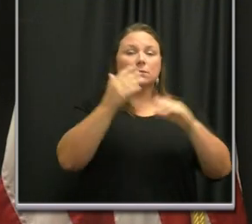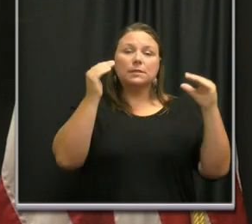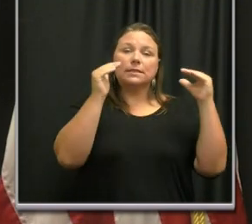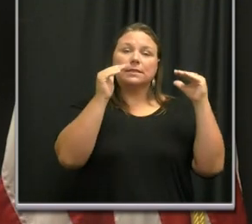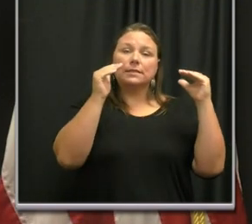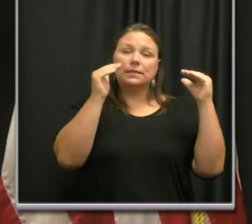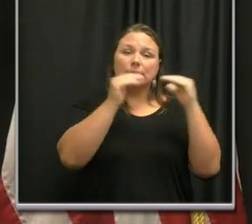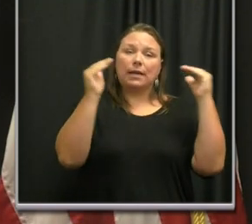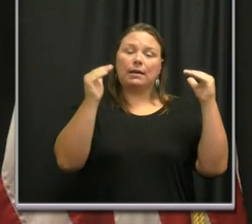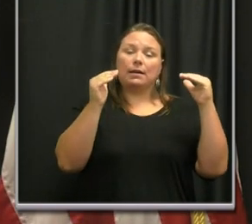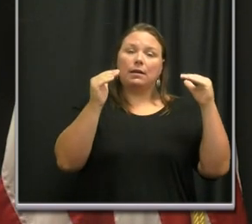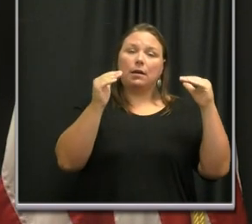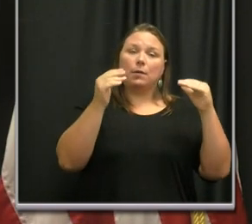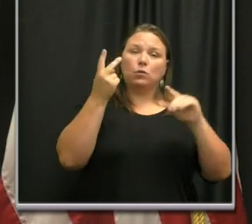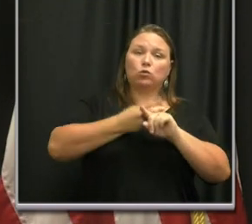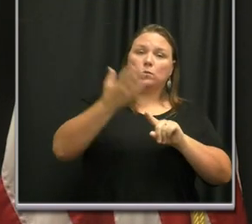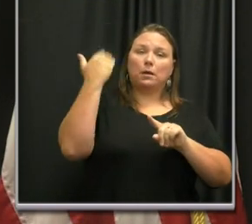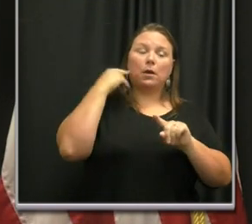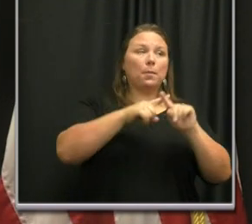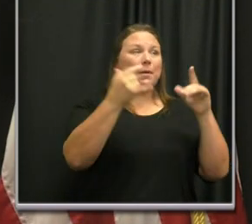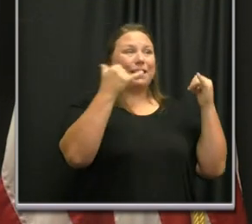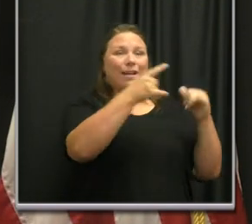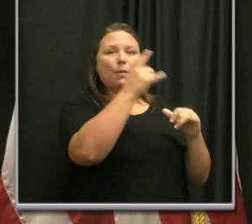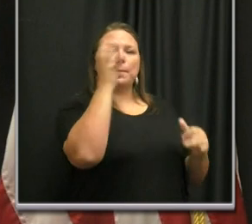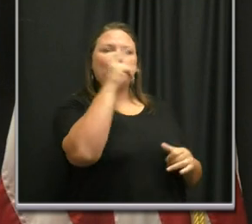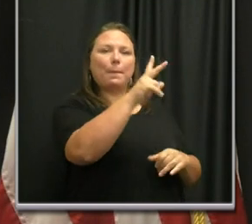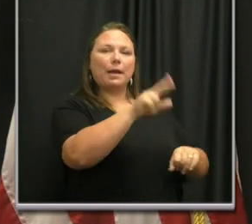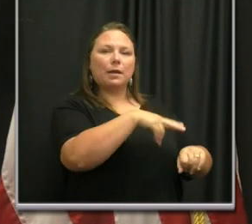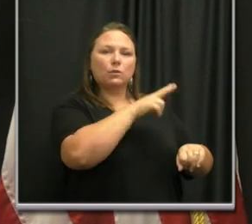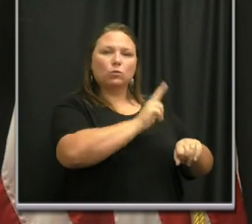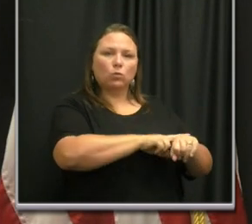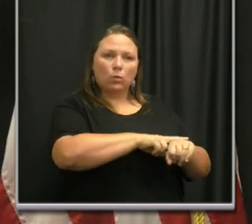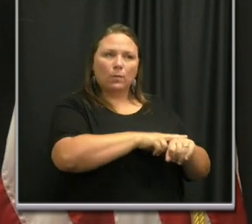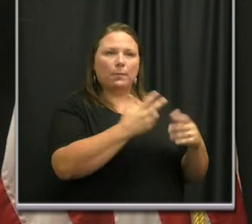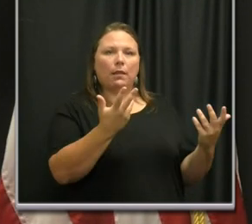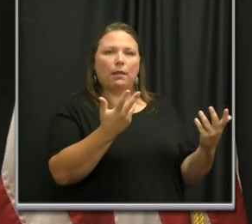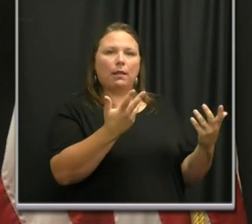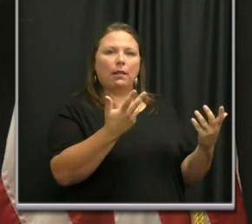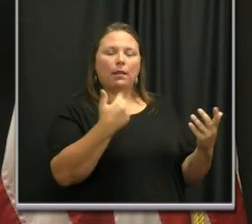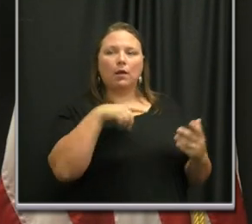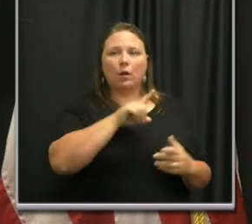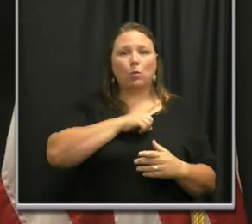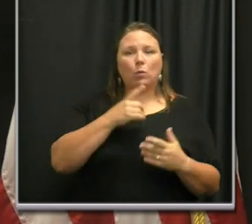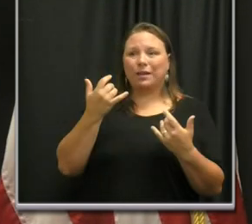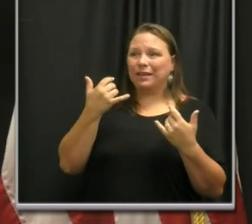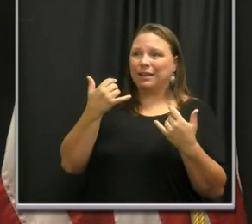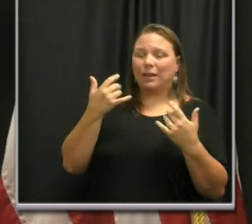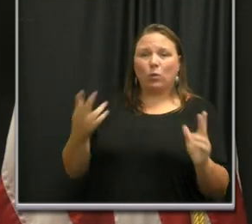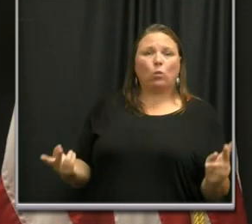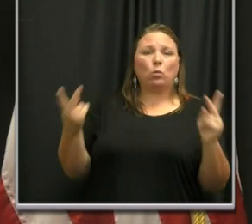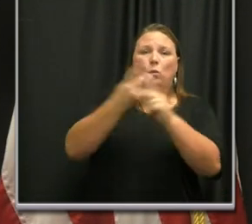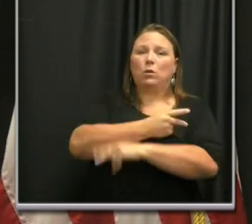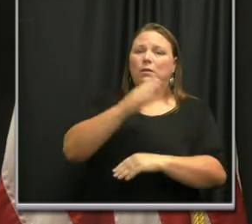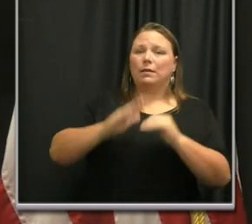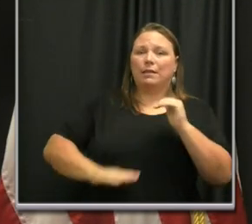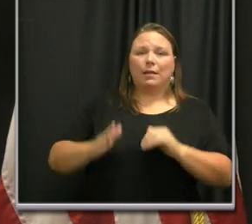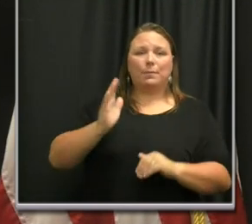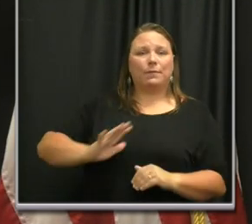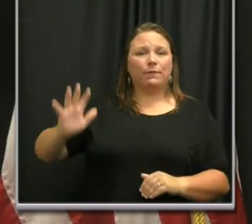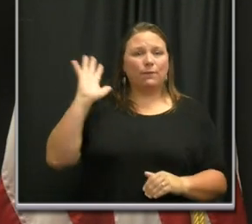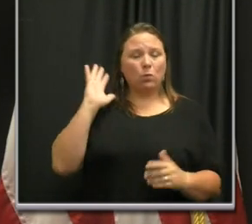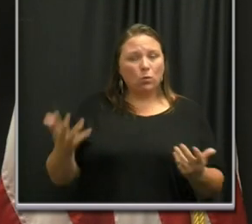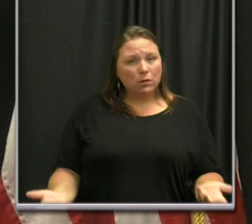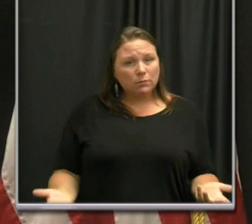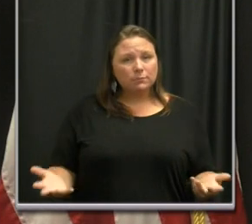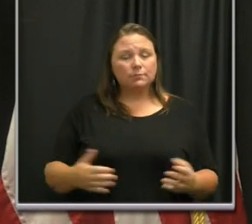a couple of months ago. They are now basically back to normal if you look at the disease rate. And we are four or five times what we used to be. So